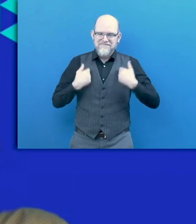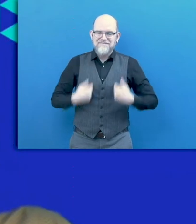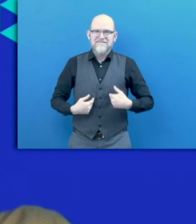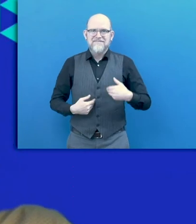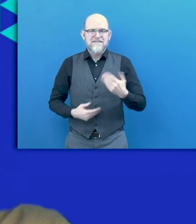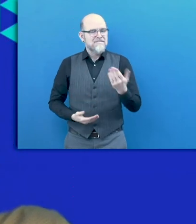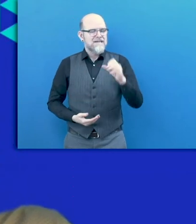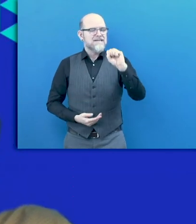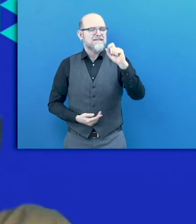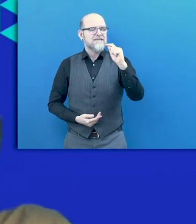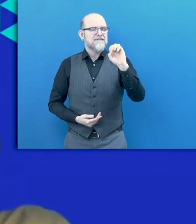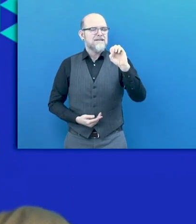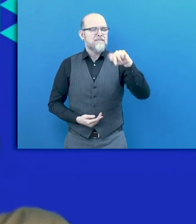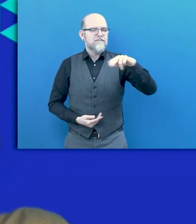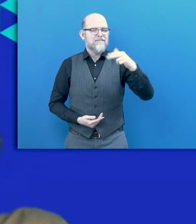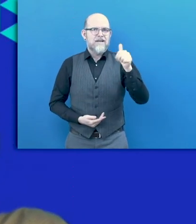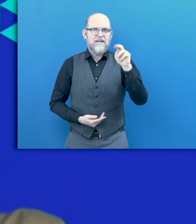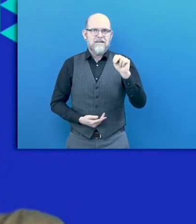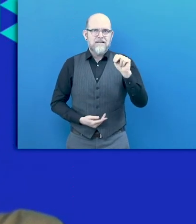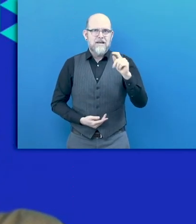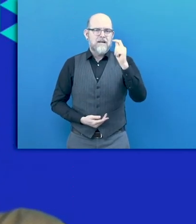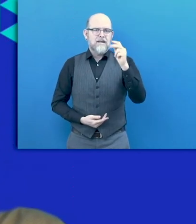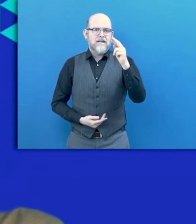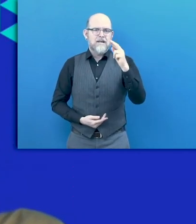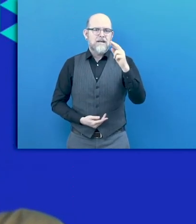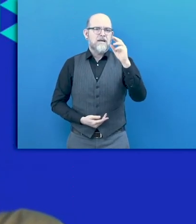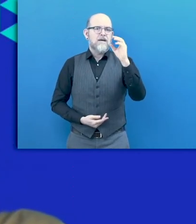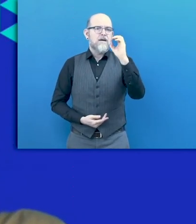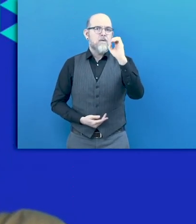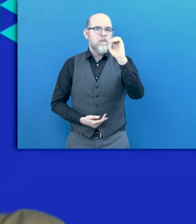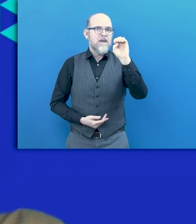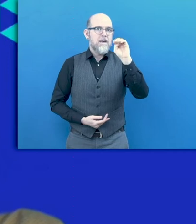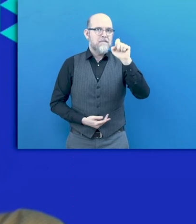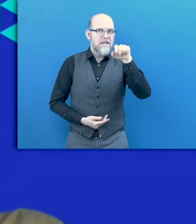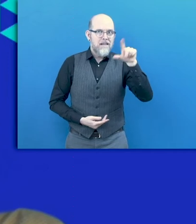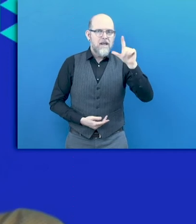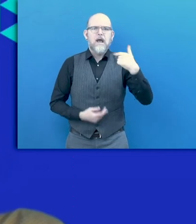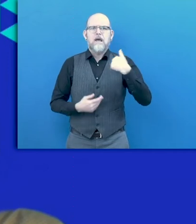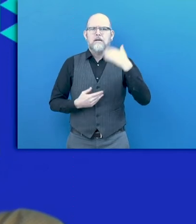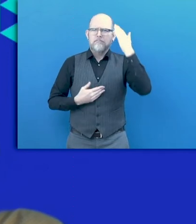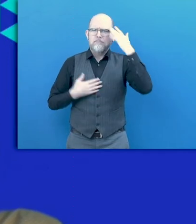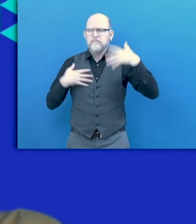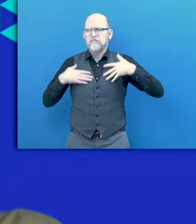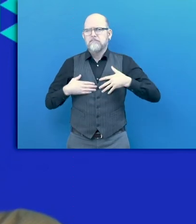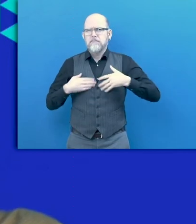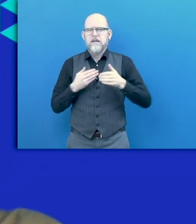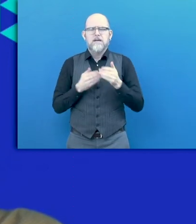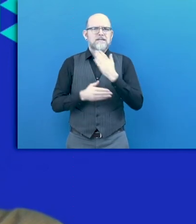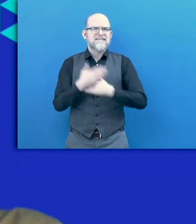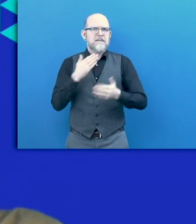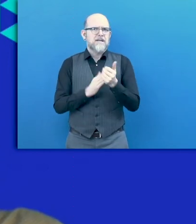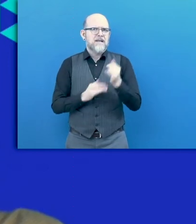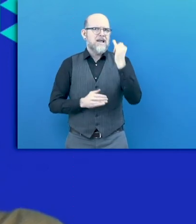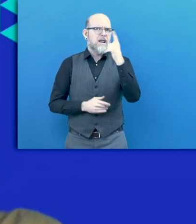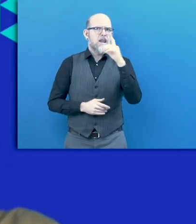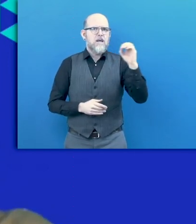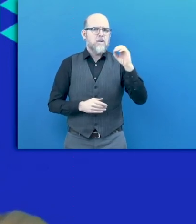Hello, I'm Stefan Trömmel, Senior Disability Specialist in the International Labour Organization. And I thank very much Zero Project for allowing me to be